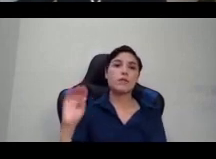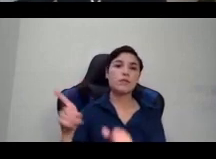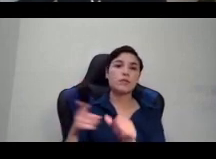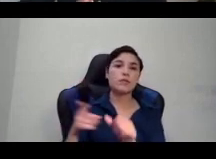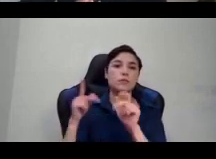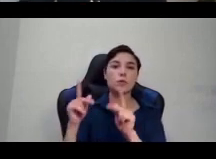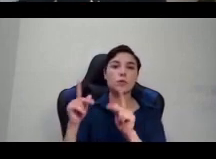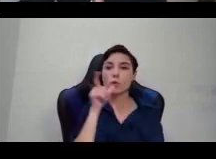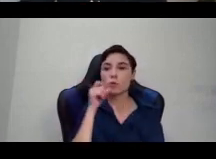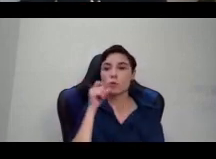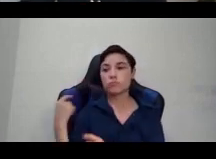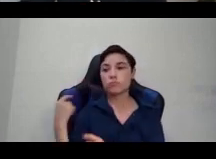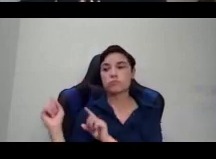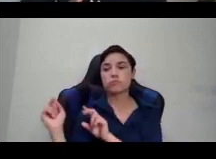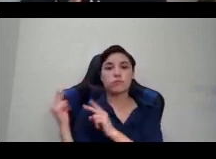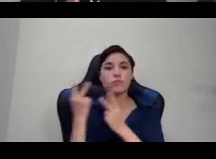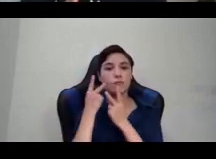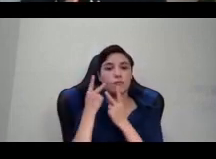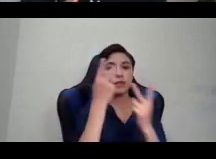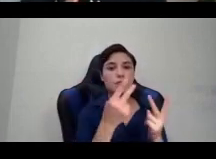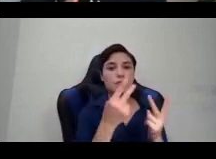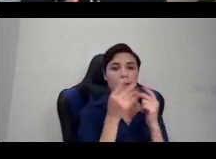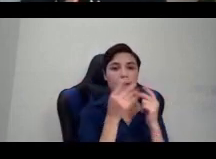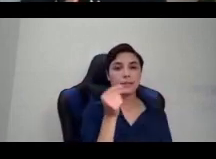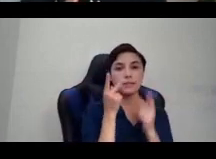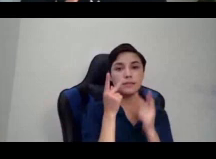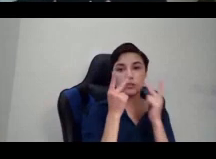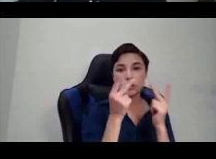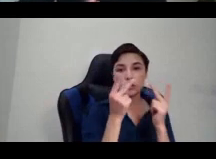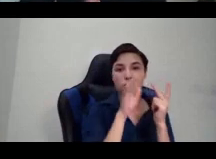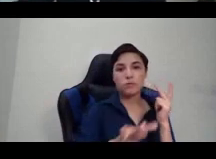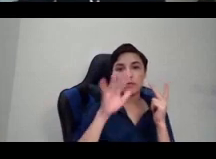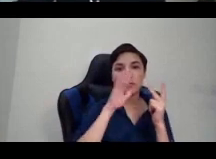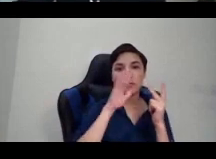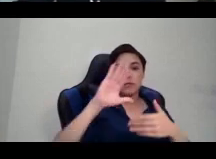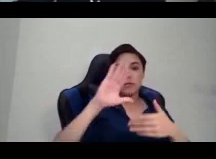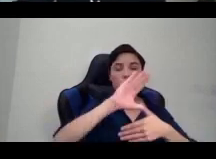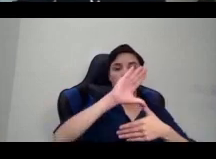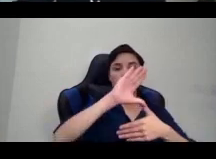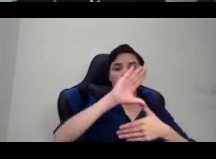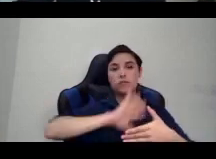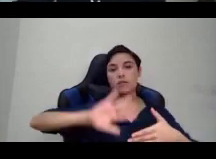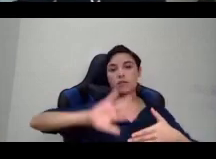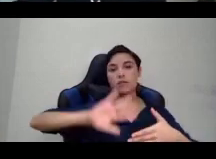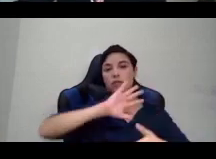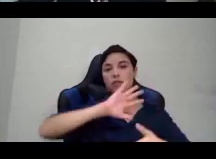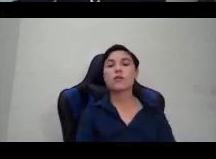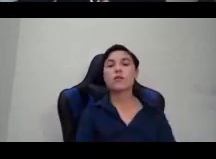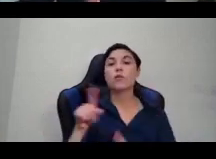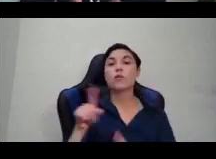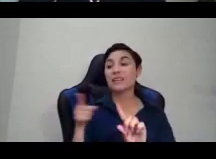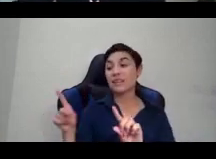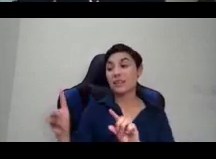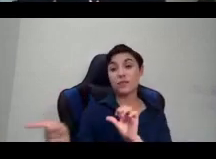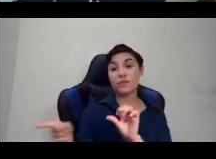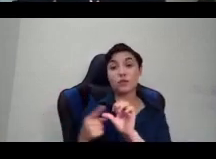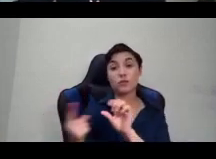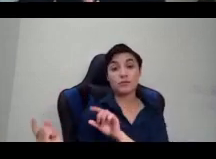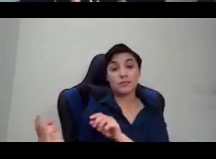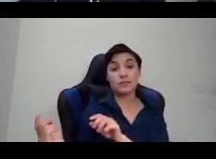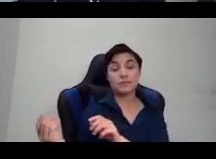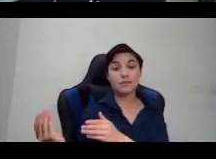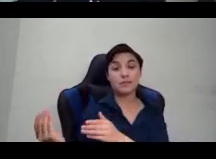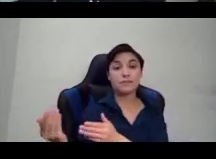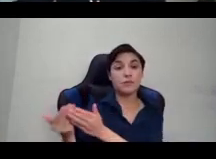On his trip through the Isthmus, when he first made that trip, he actually came across the